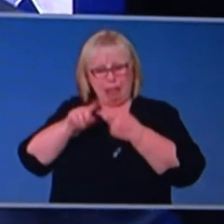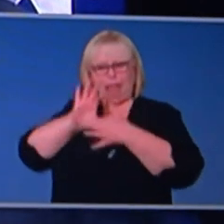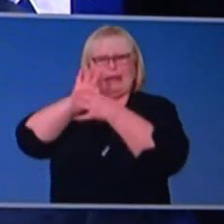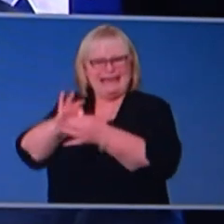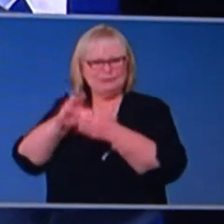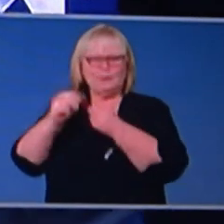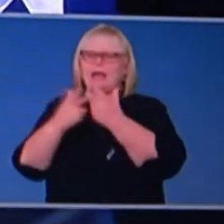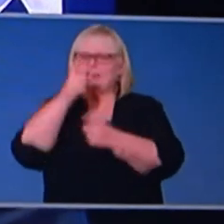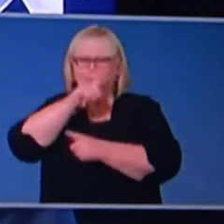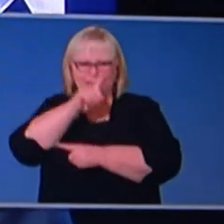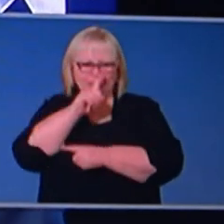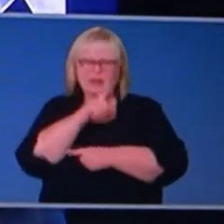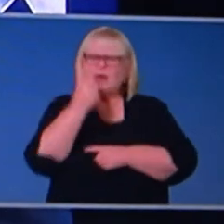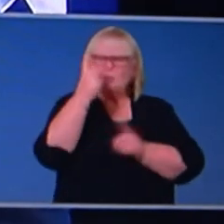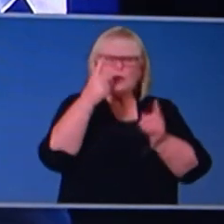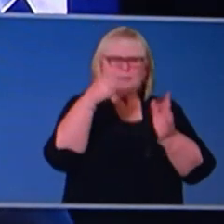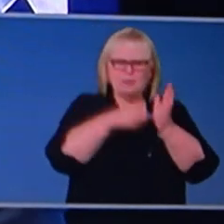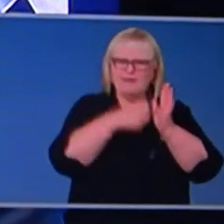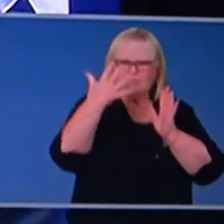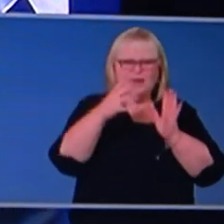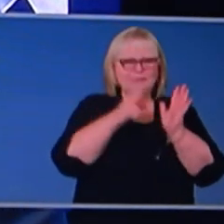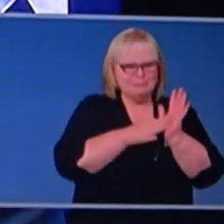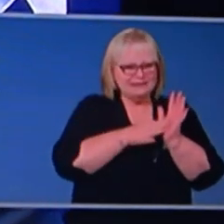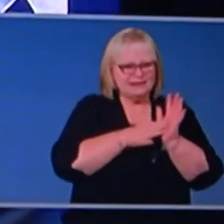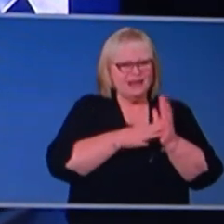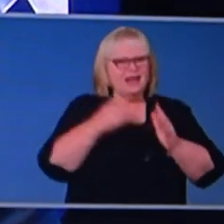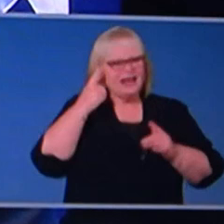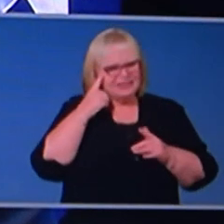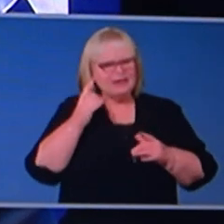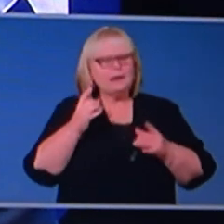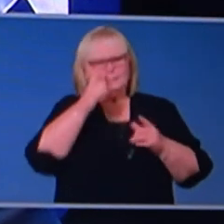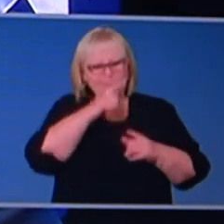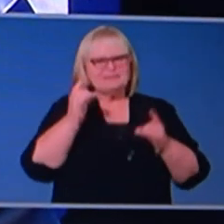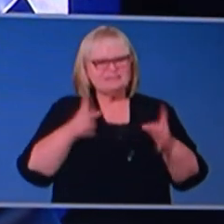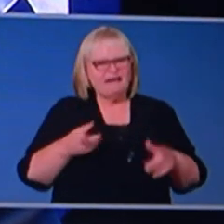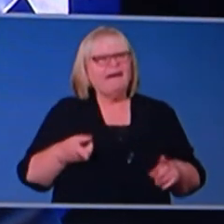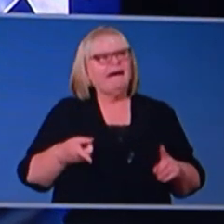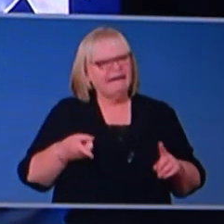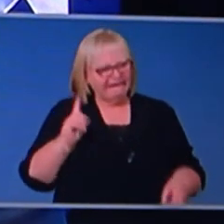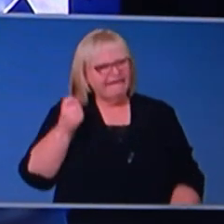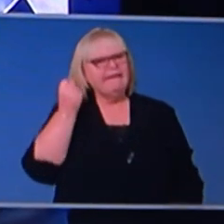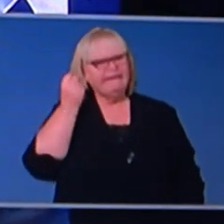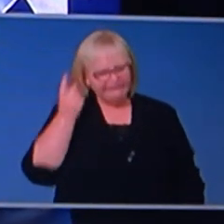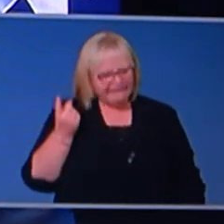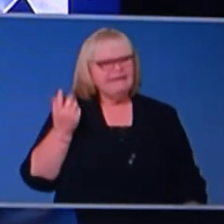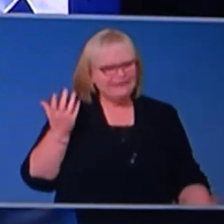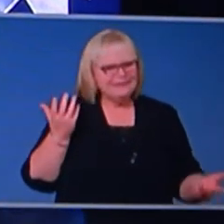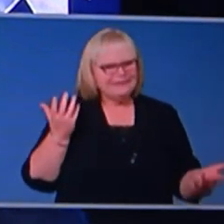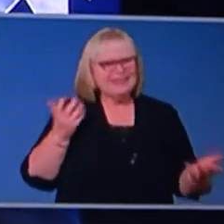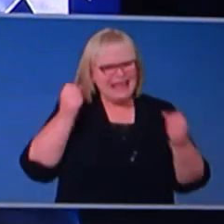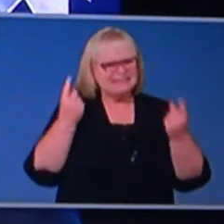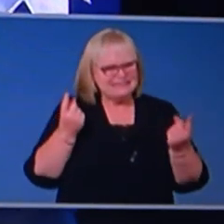distancing of one and a half meters, this is something that I think has really started to sink into, to most people. And,